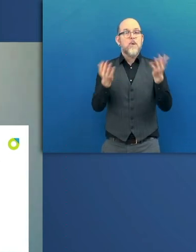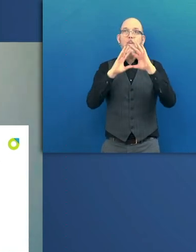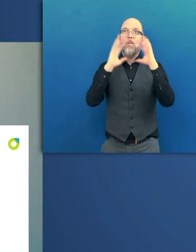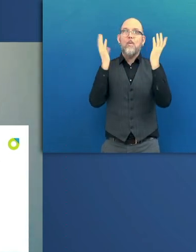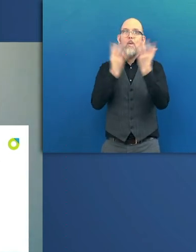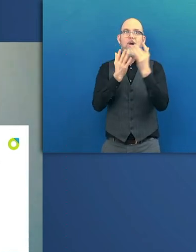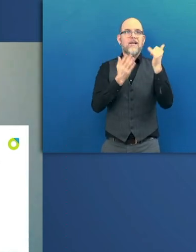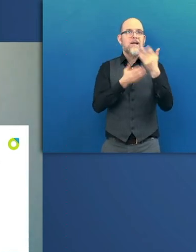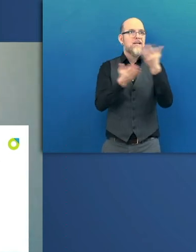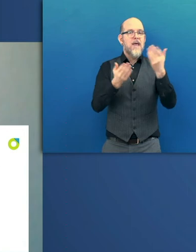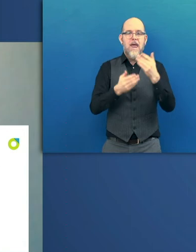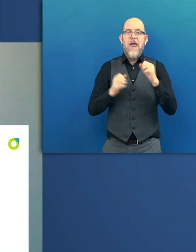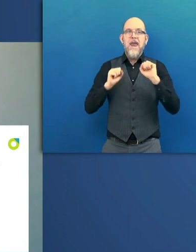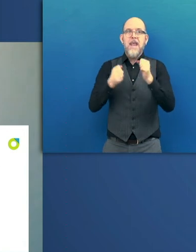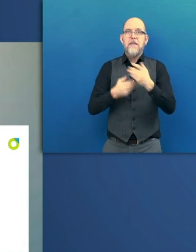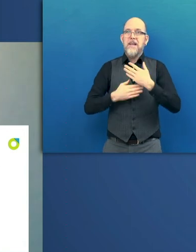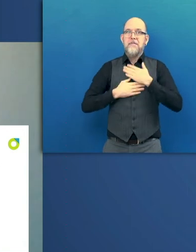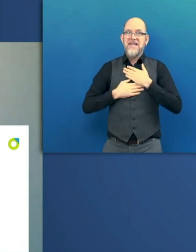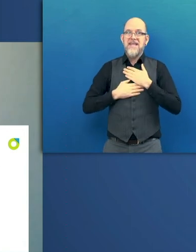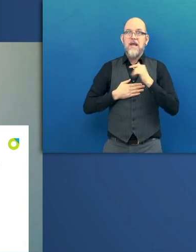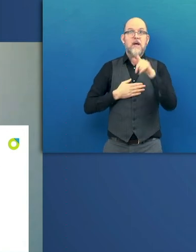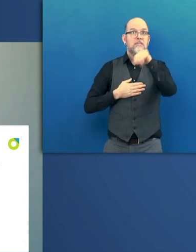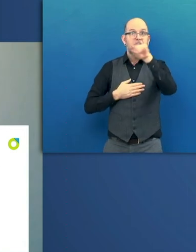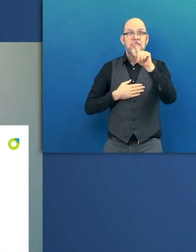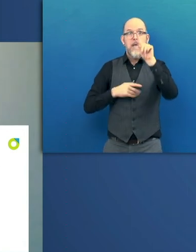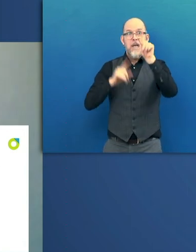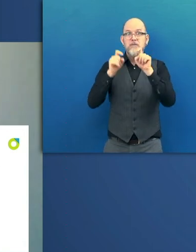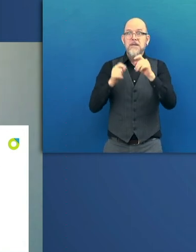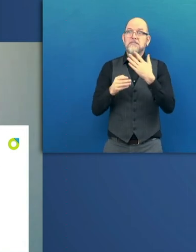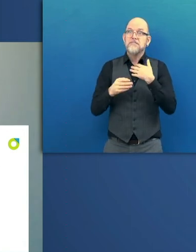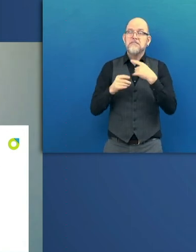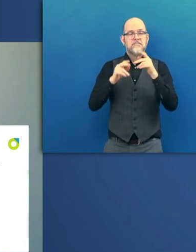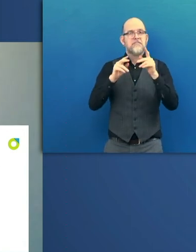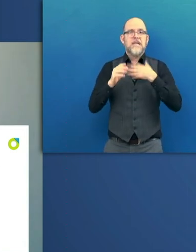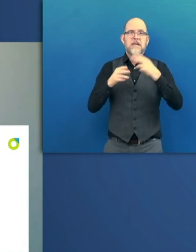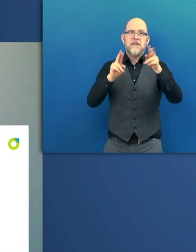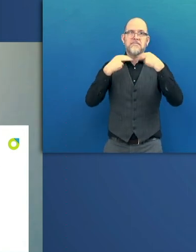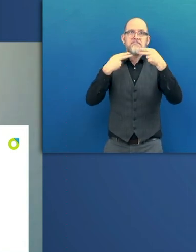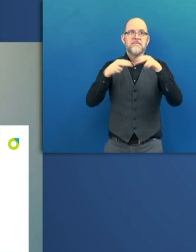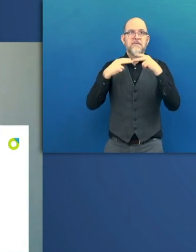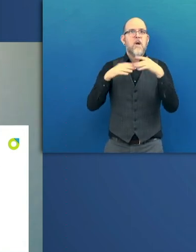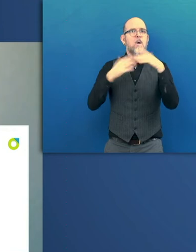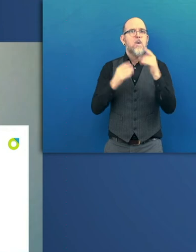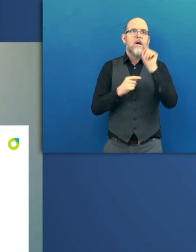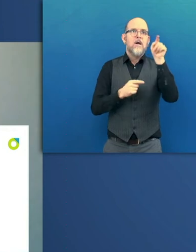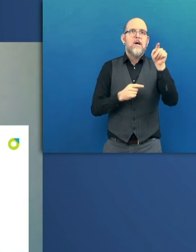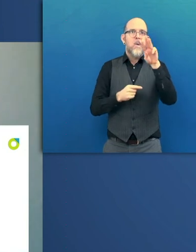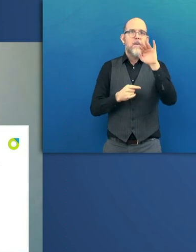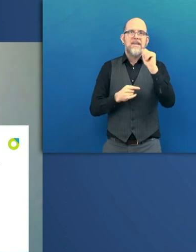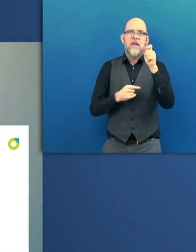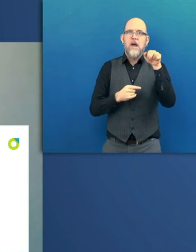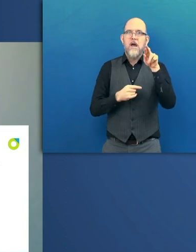I would be very glad to answer any questions in the following webinar, or you can always contact me directly.